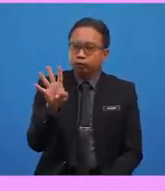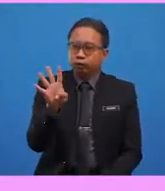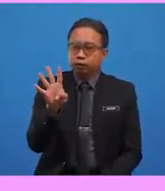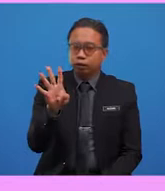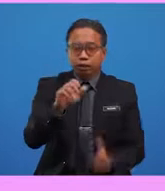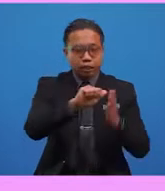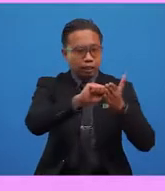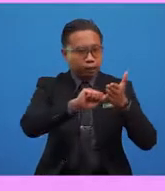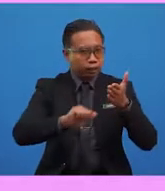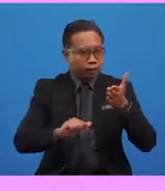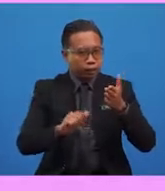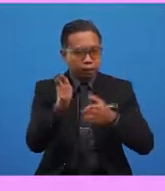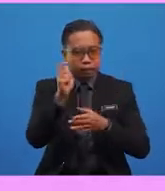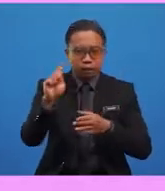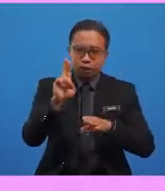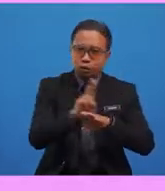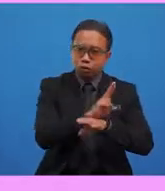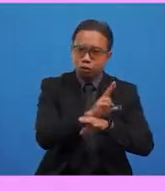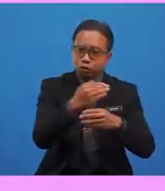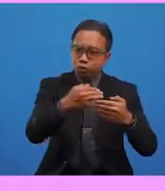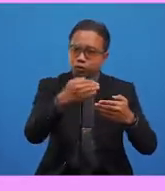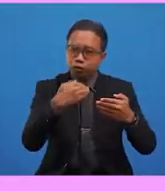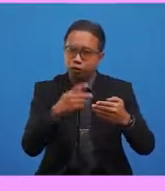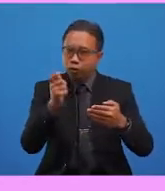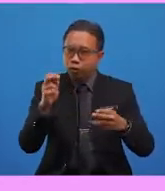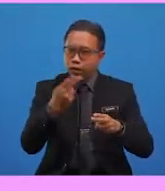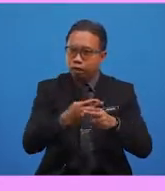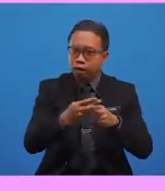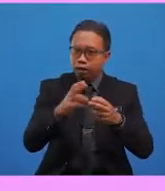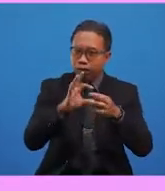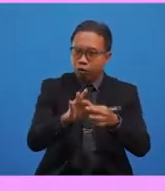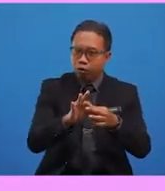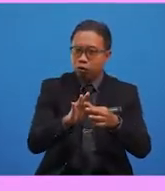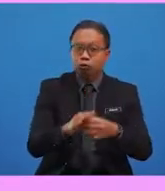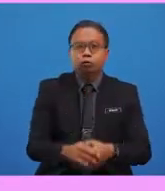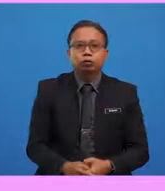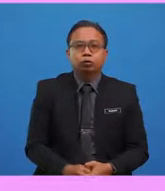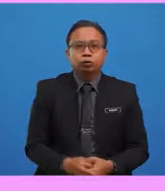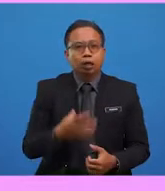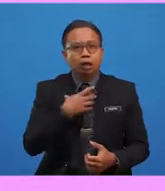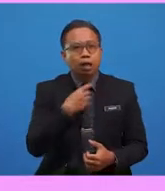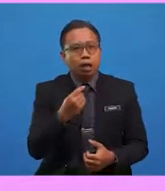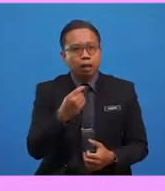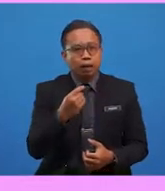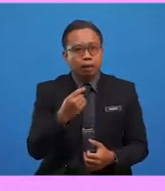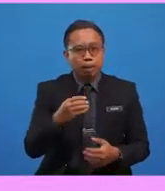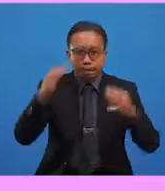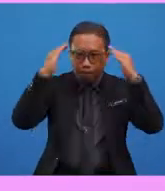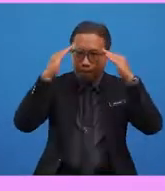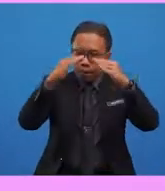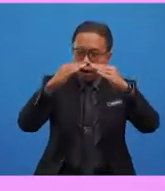the article The is also used before the name of rivers like the Pahang River,